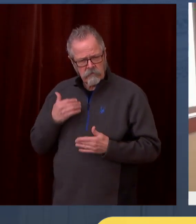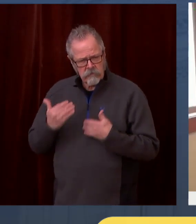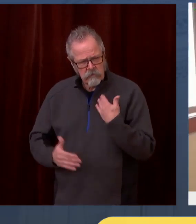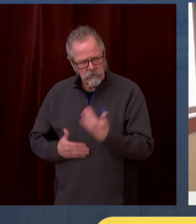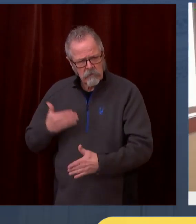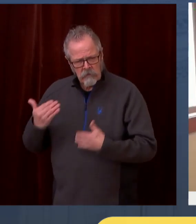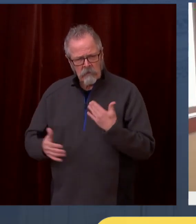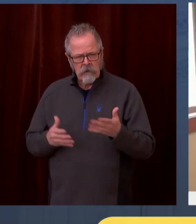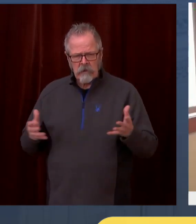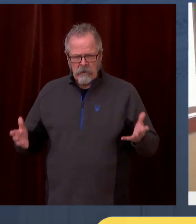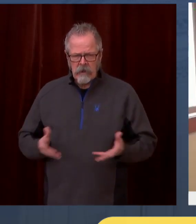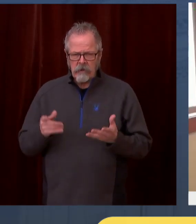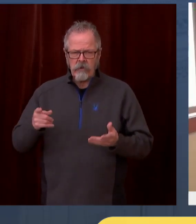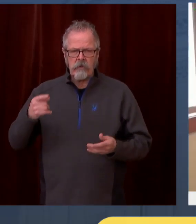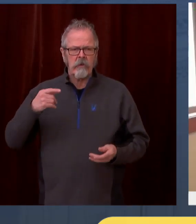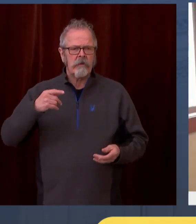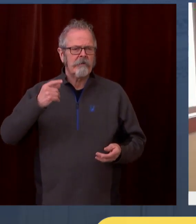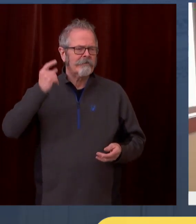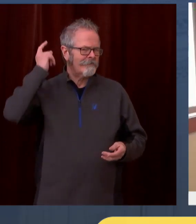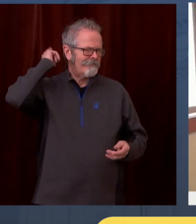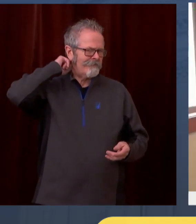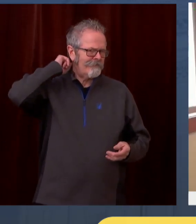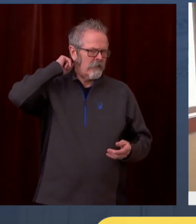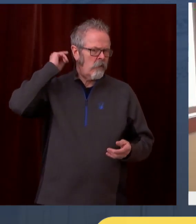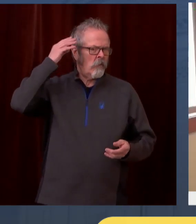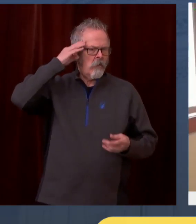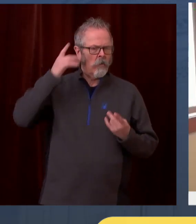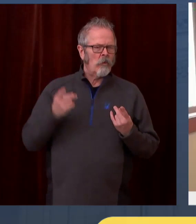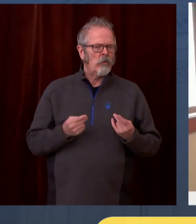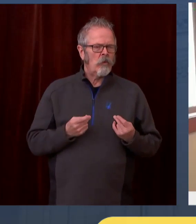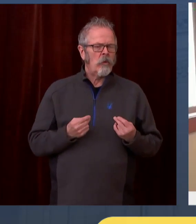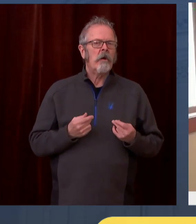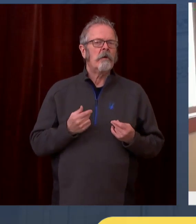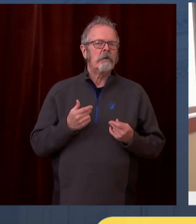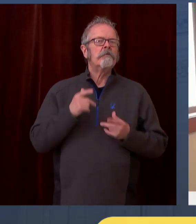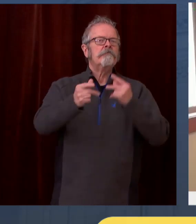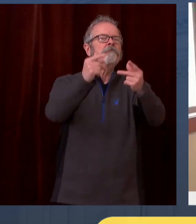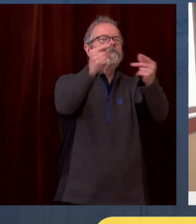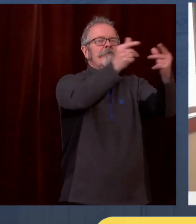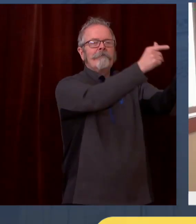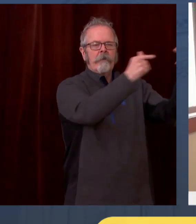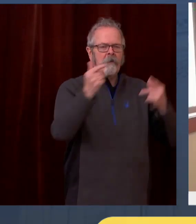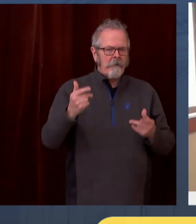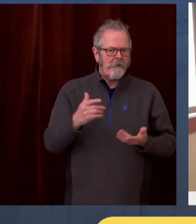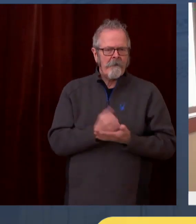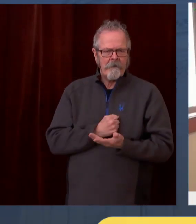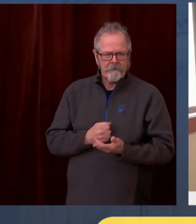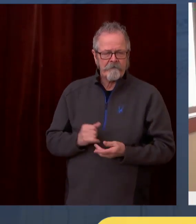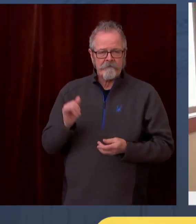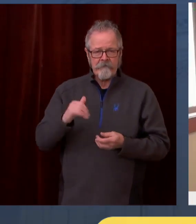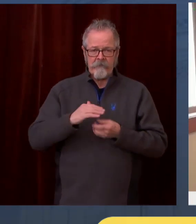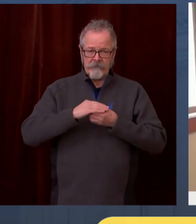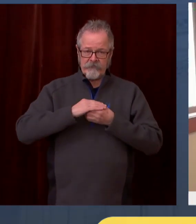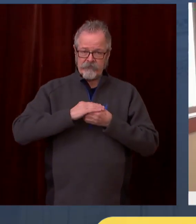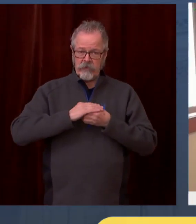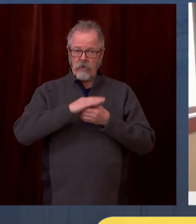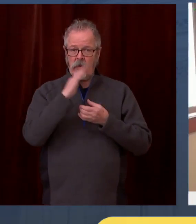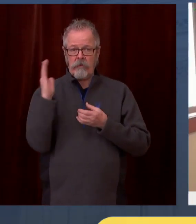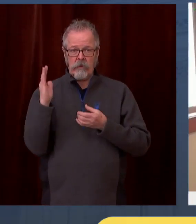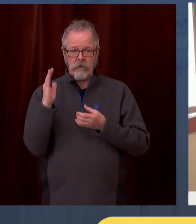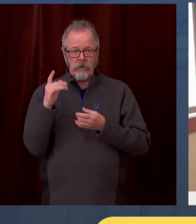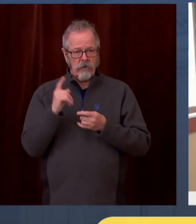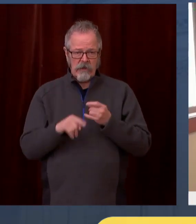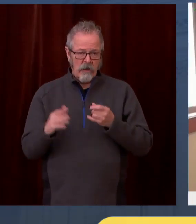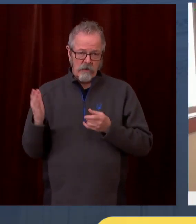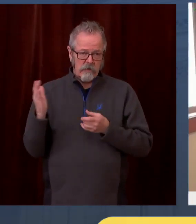And so we are encouraging health care providers and providing support to kind of have an end of the day wait list and working with community partners and